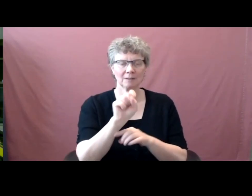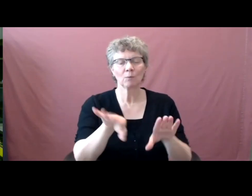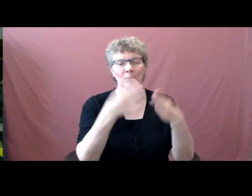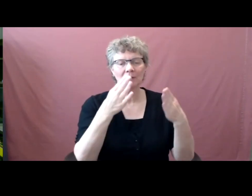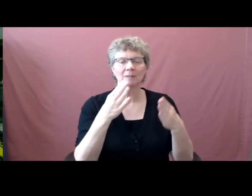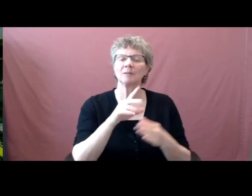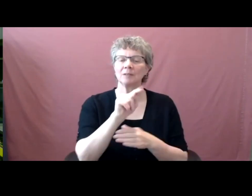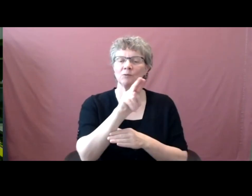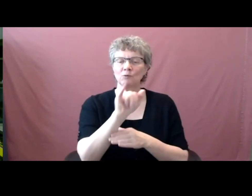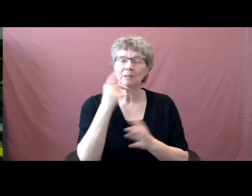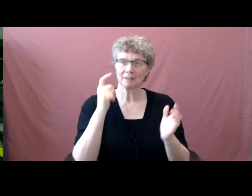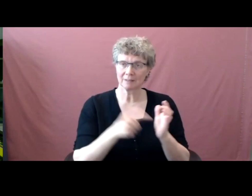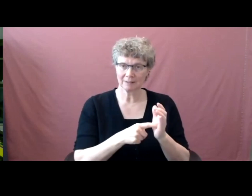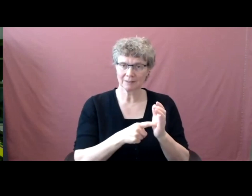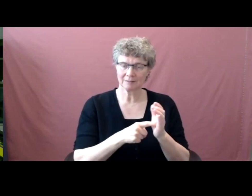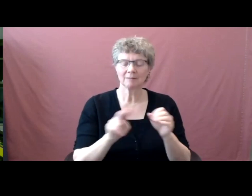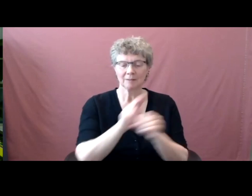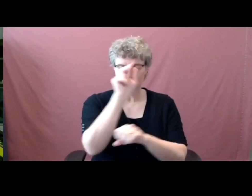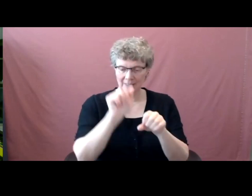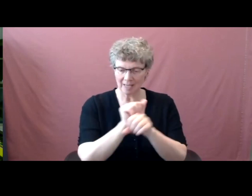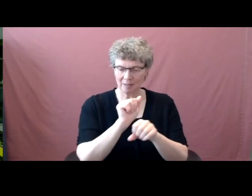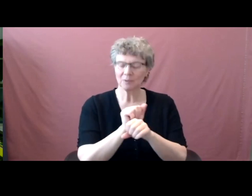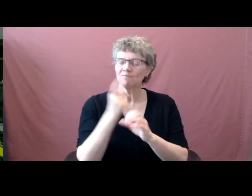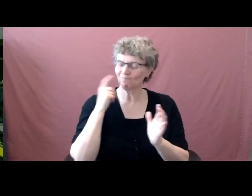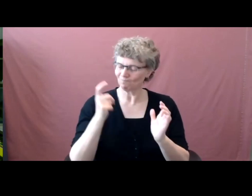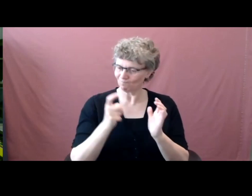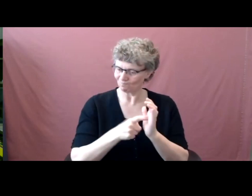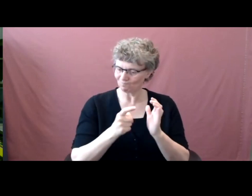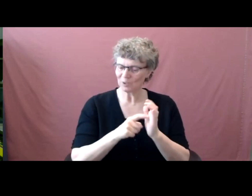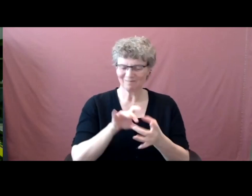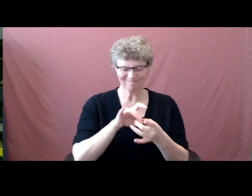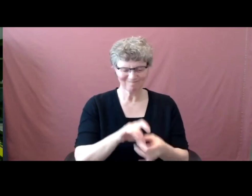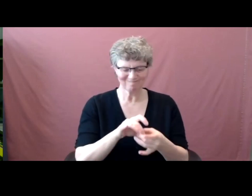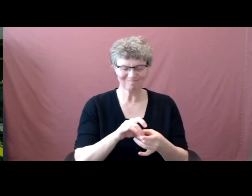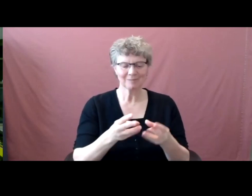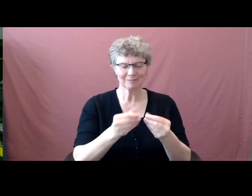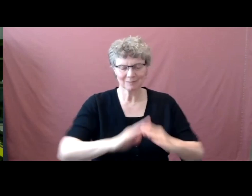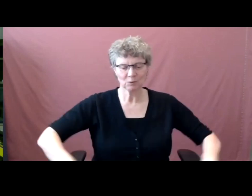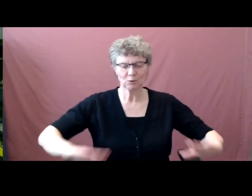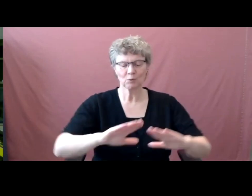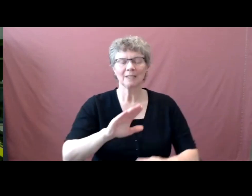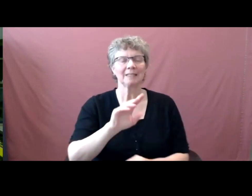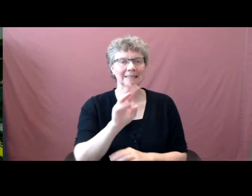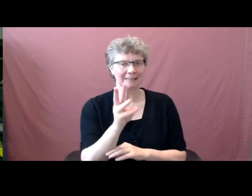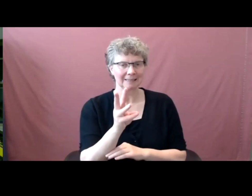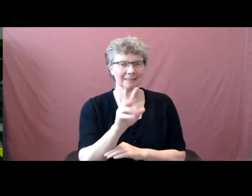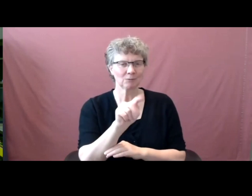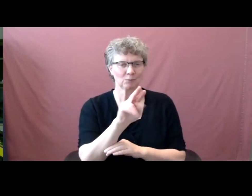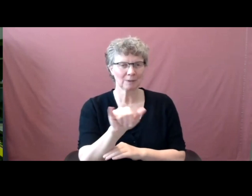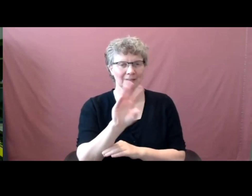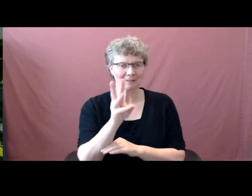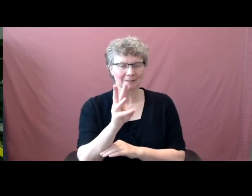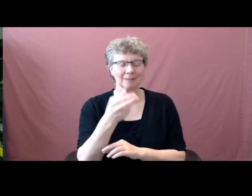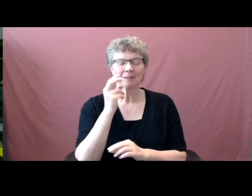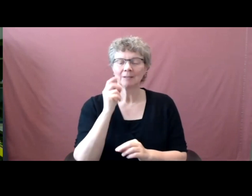The University of Alberta acknowledges that we are located on Treaty 6 territory and respects the histories, languages, and cultures